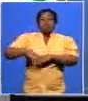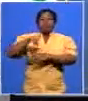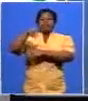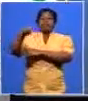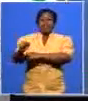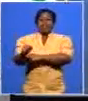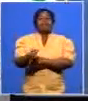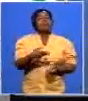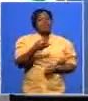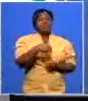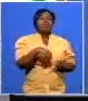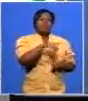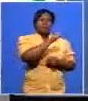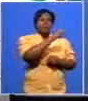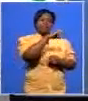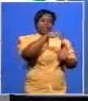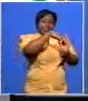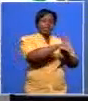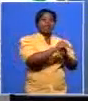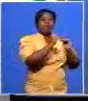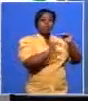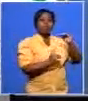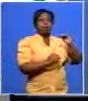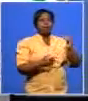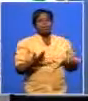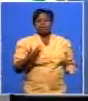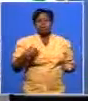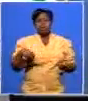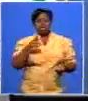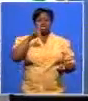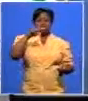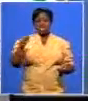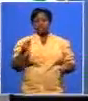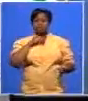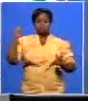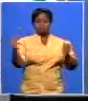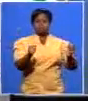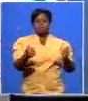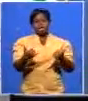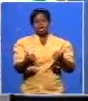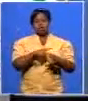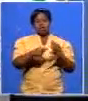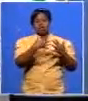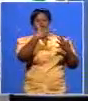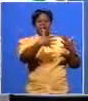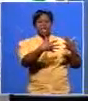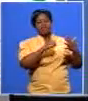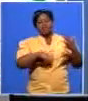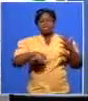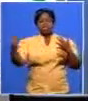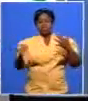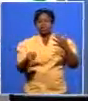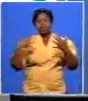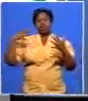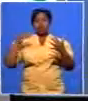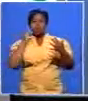deploy people in the da and he was always remember that we don't say well now we've got five of this and so we need four of that and now we need seven of that